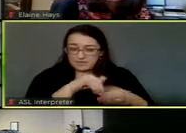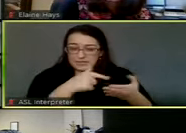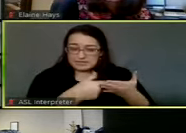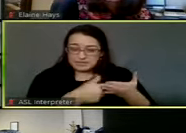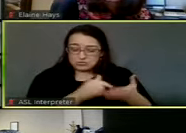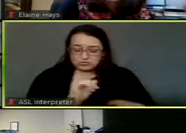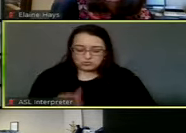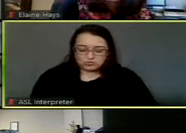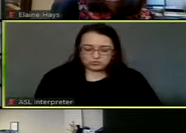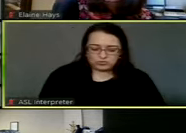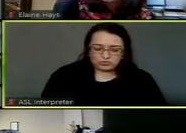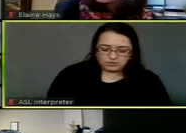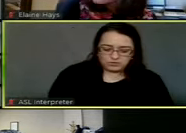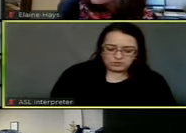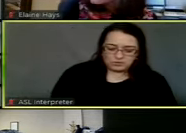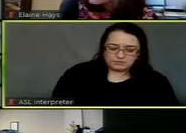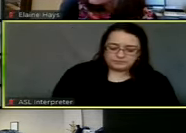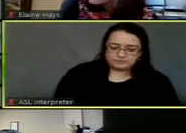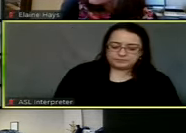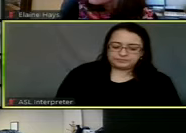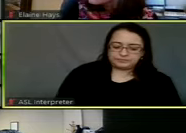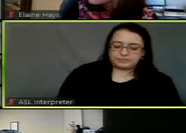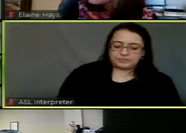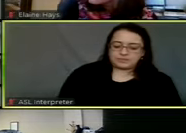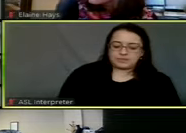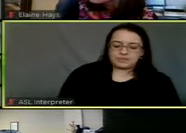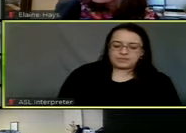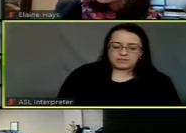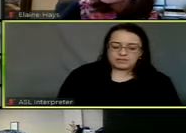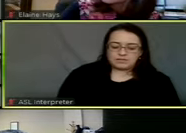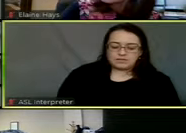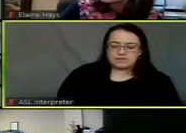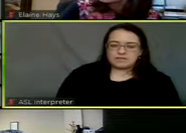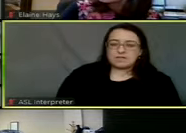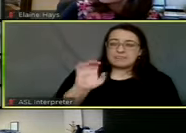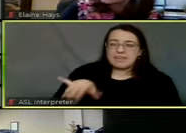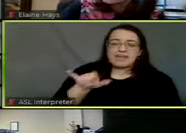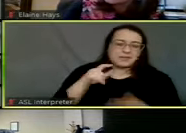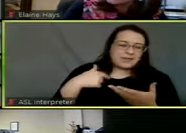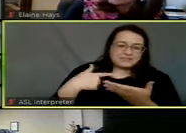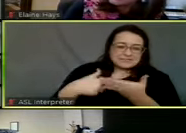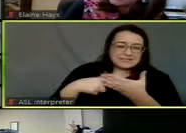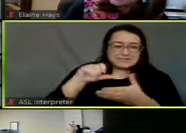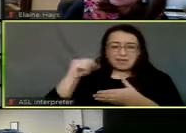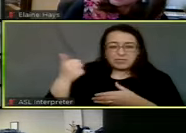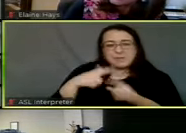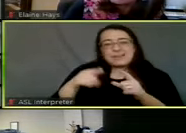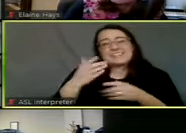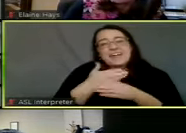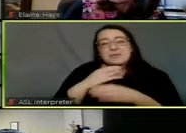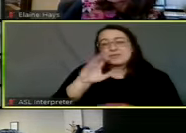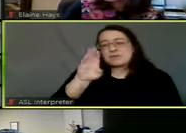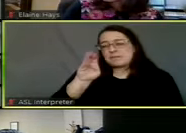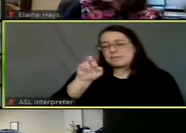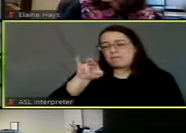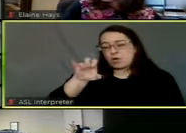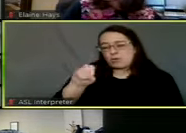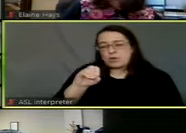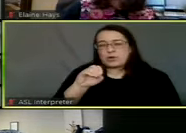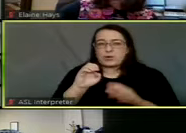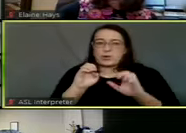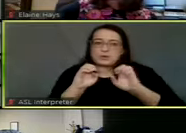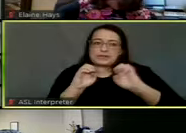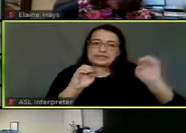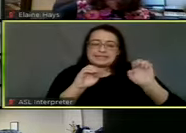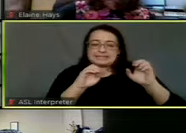Not that we've identified at this point, but it is kind of uniquely situated between the Barrio and the East Gateway tiers. So we'll, we'll continue